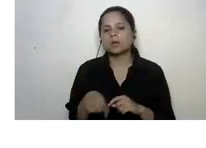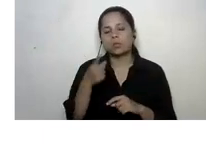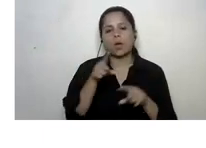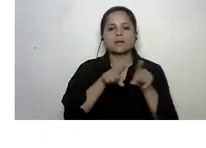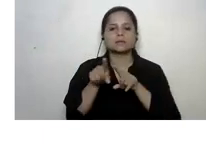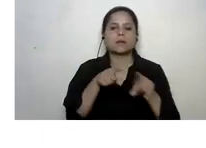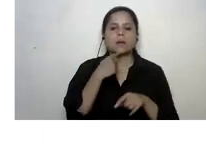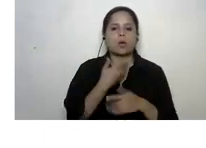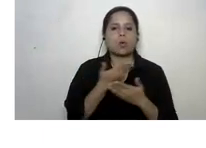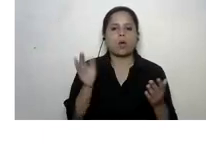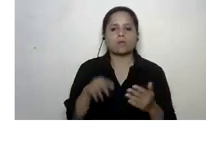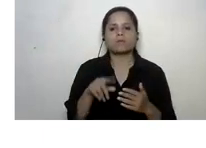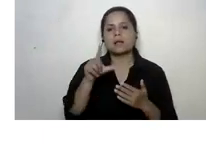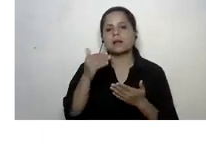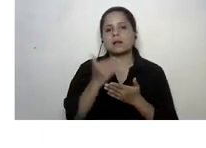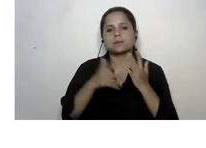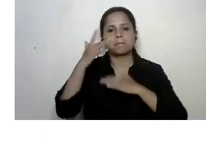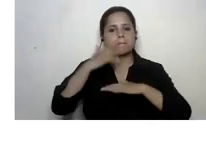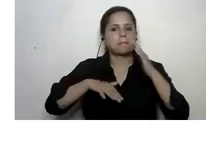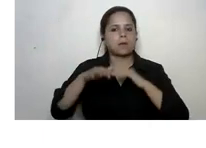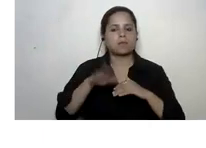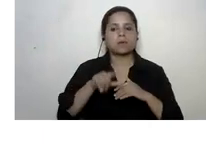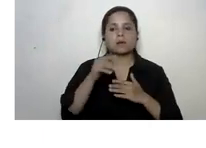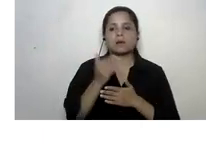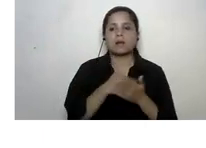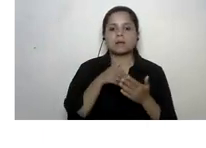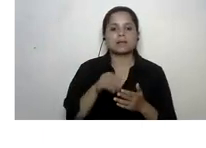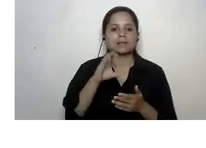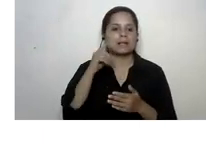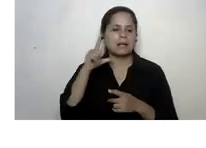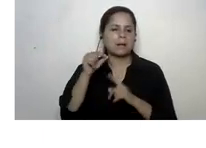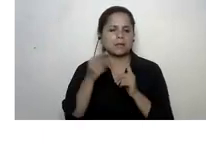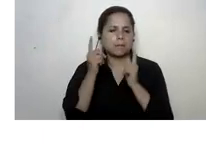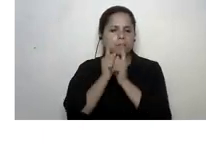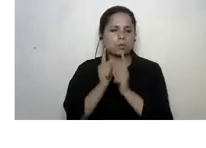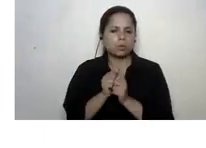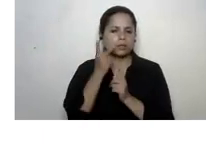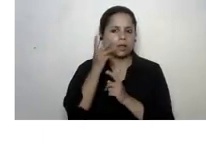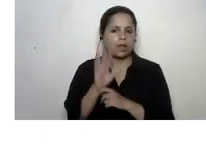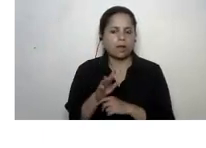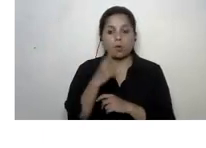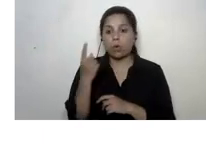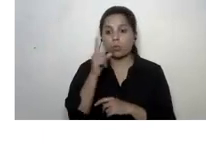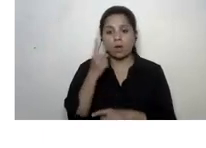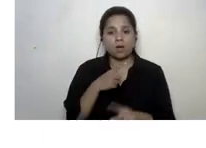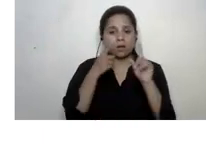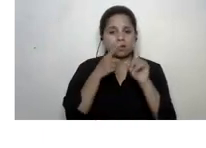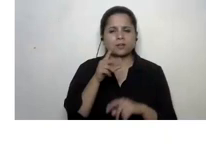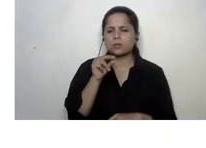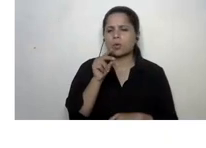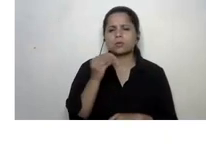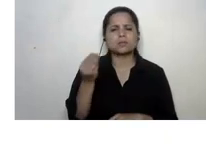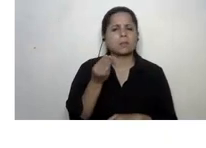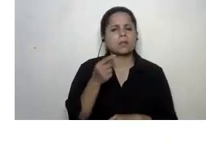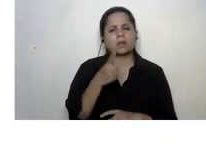looked at all those lesson plans and those lesson clips where it's not just one goal isn't it priya it's always something which